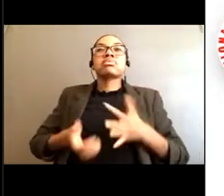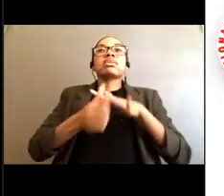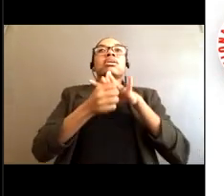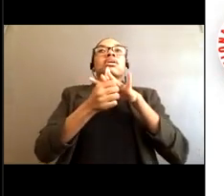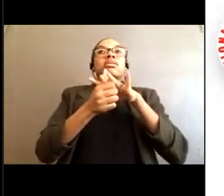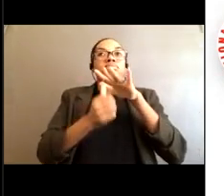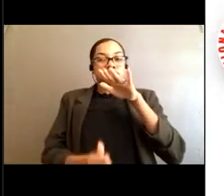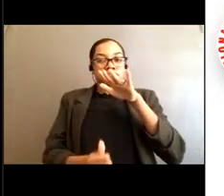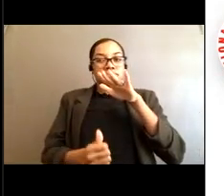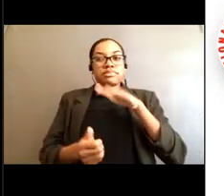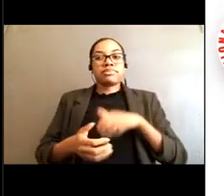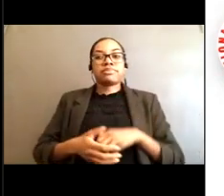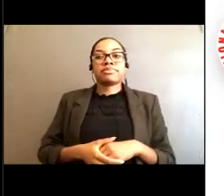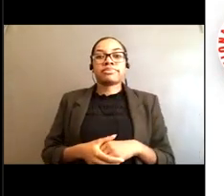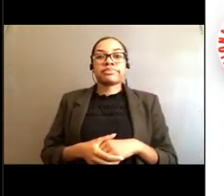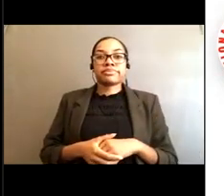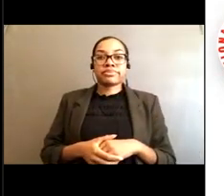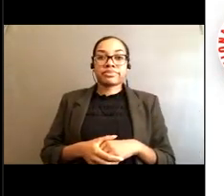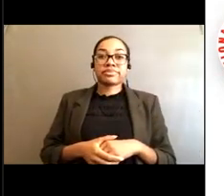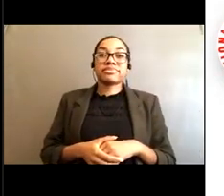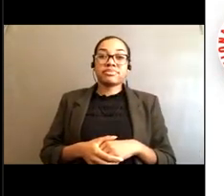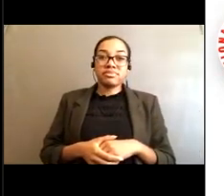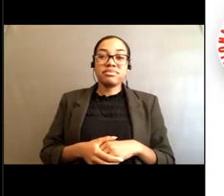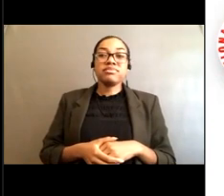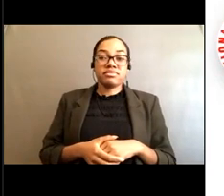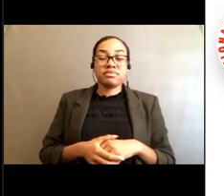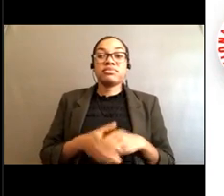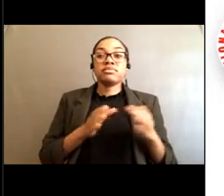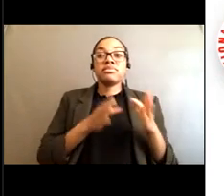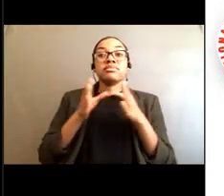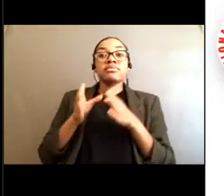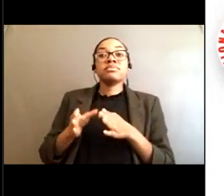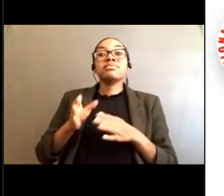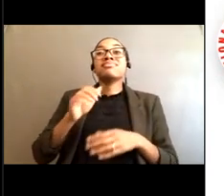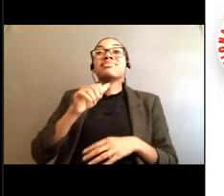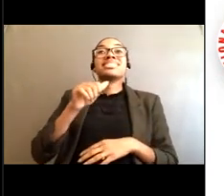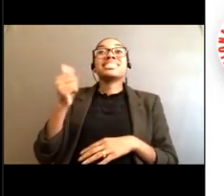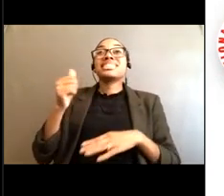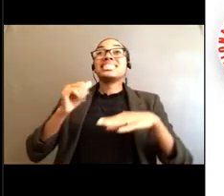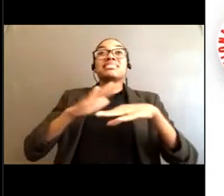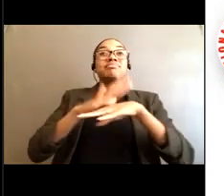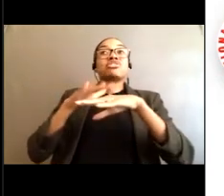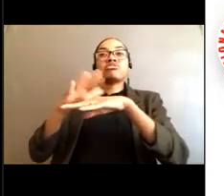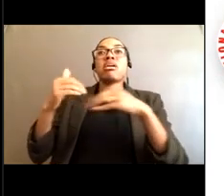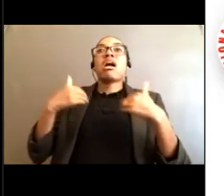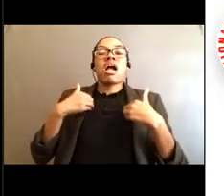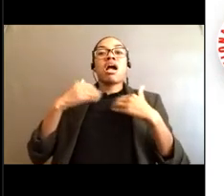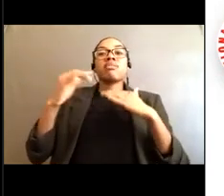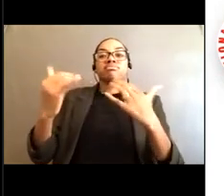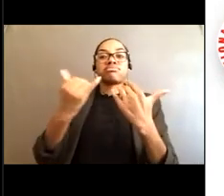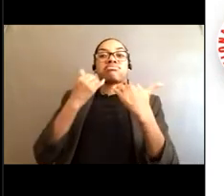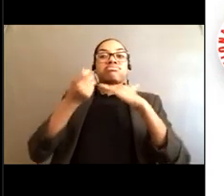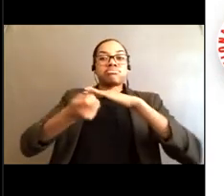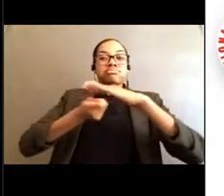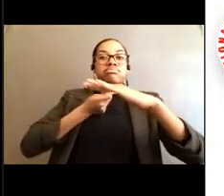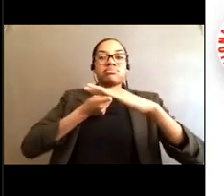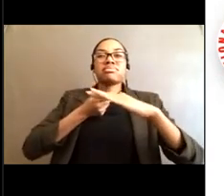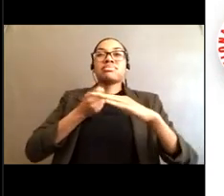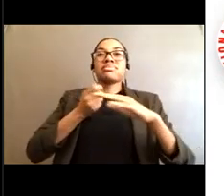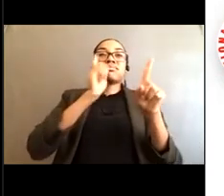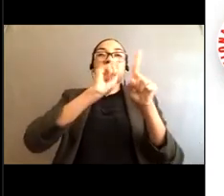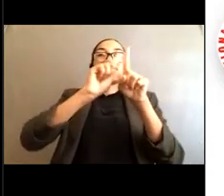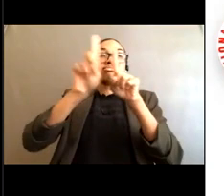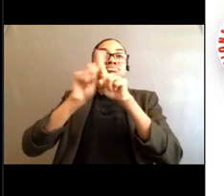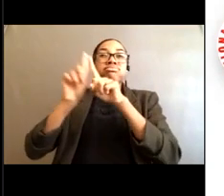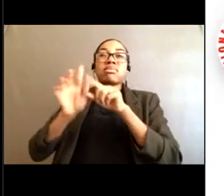trouble. Rip currents can occur at any beach where there's breaking waves, and that even includes the Great Lakes. So, it's a worldwide problem,